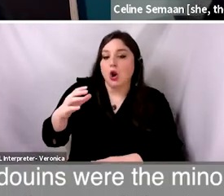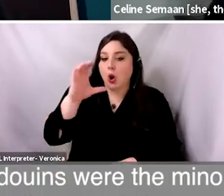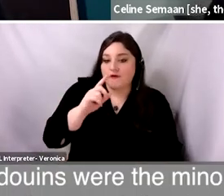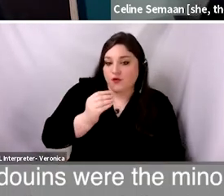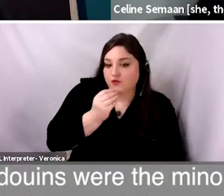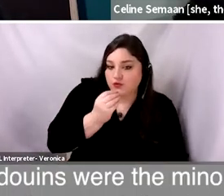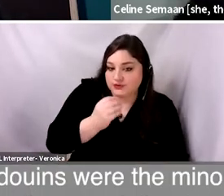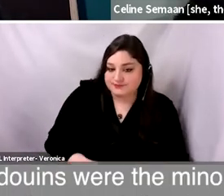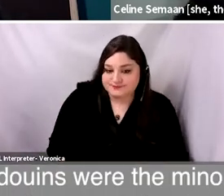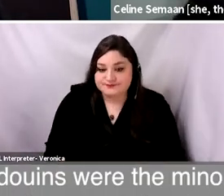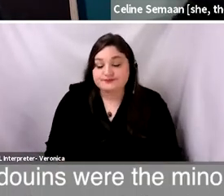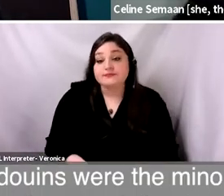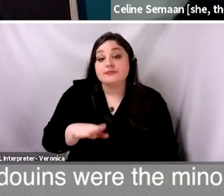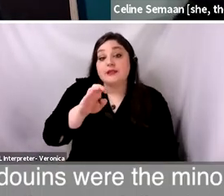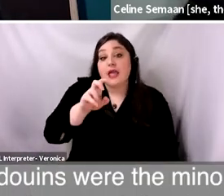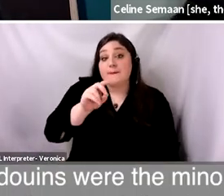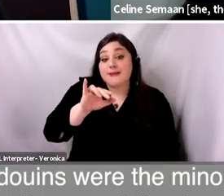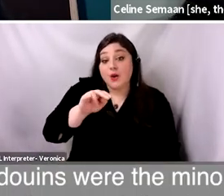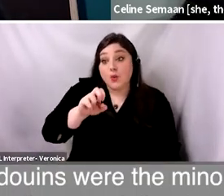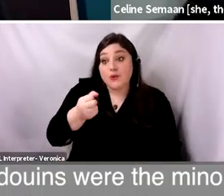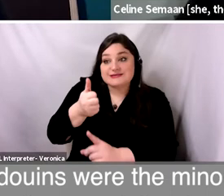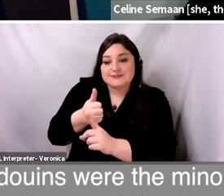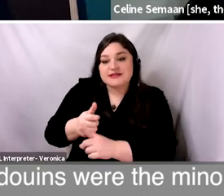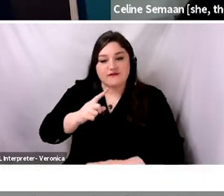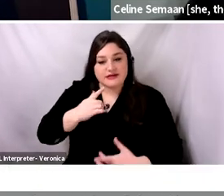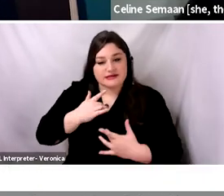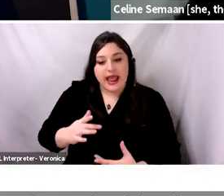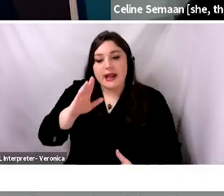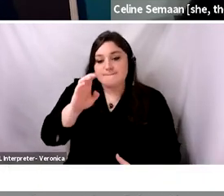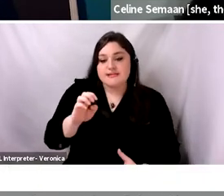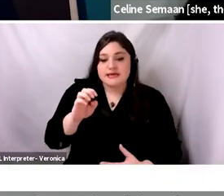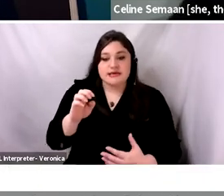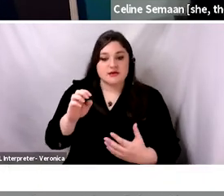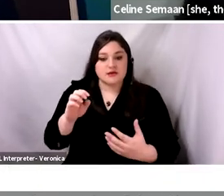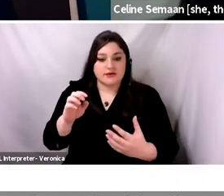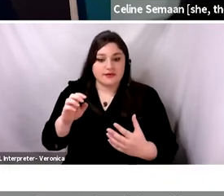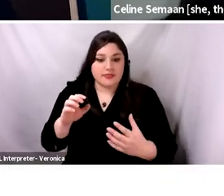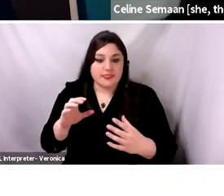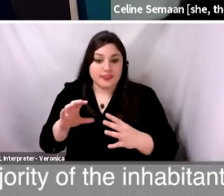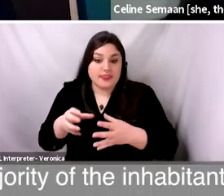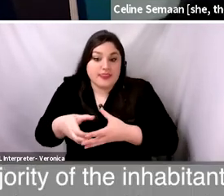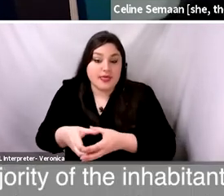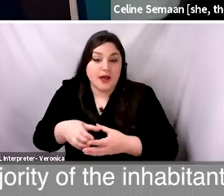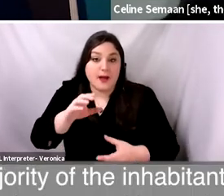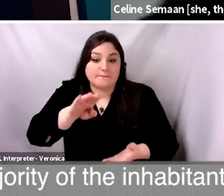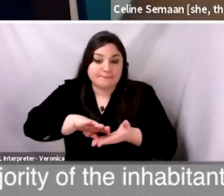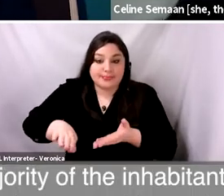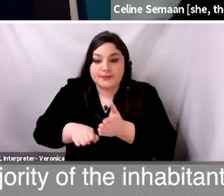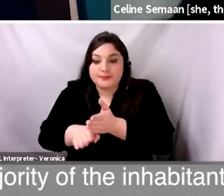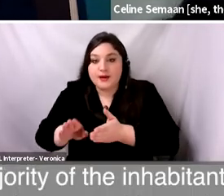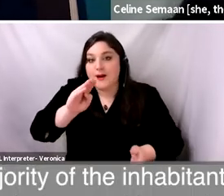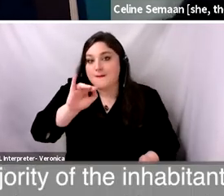minority historically in the Middle East, especially when we're talking about the Muslim period. The majority